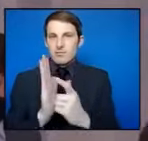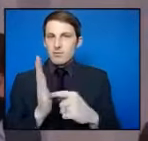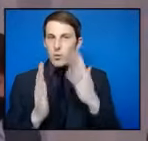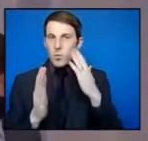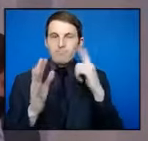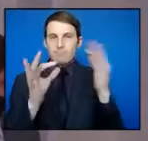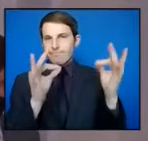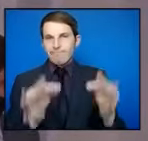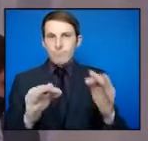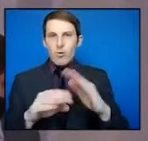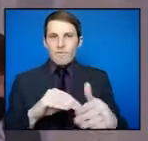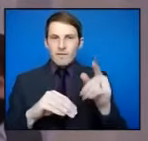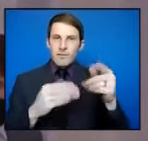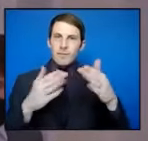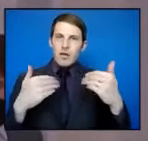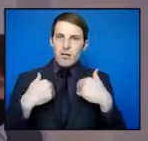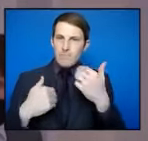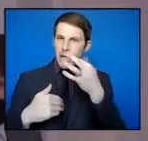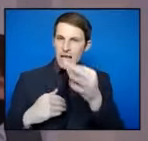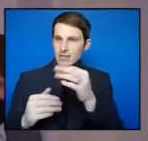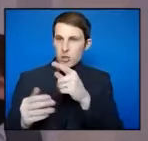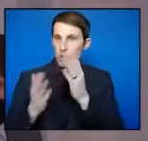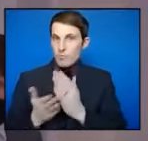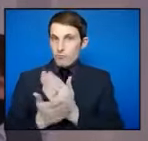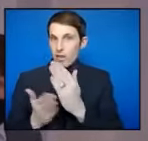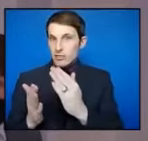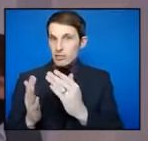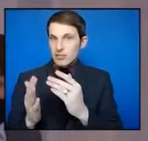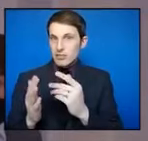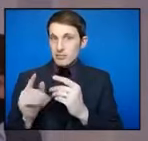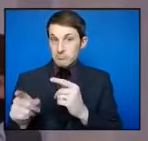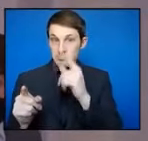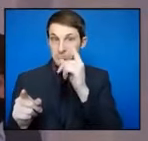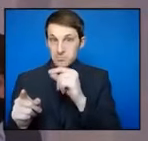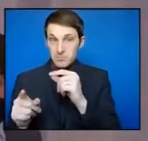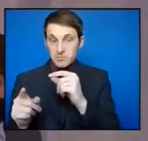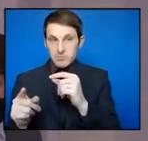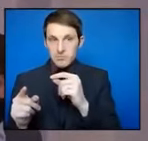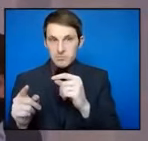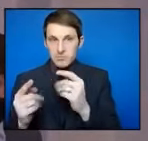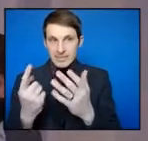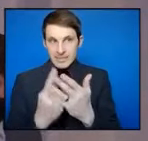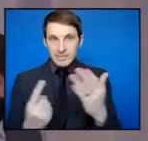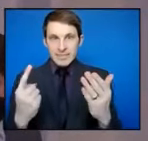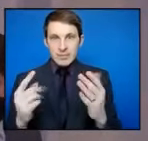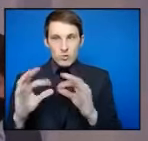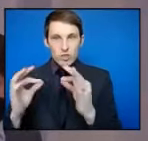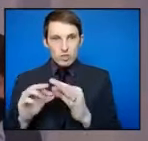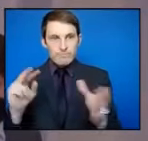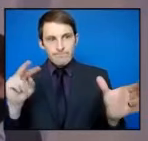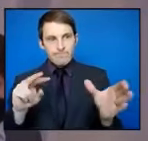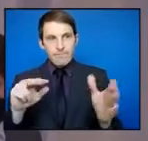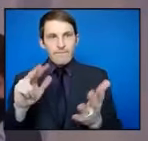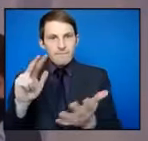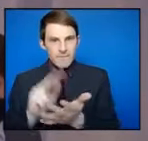Are the Equal Opportunity and Human Rights Commission able to independently validate and do they independently validate these orders that they